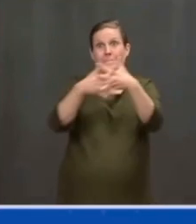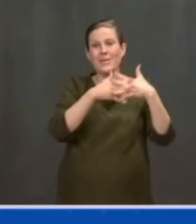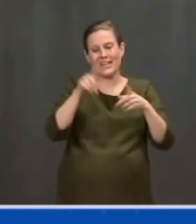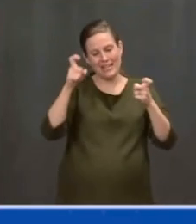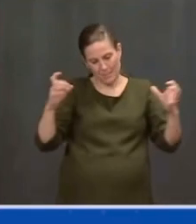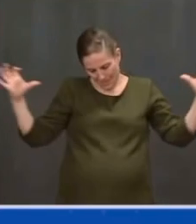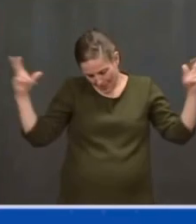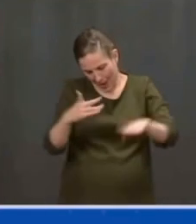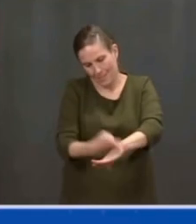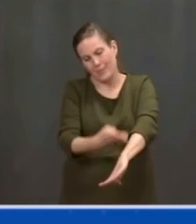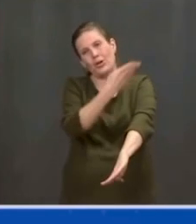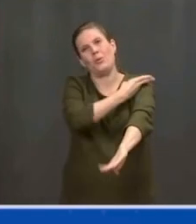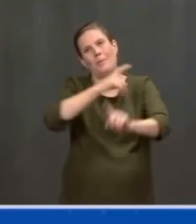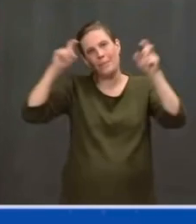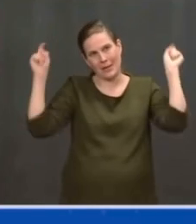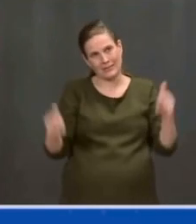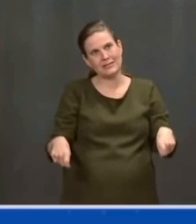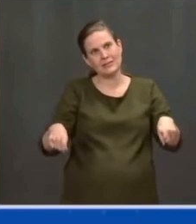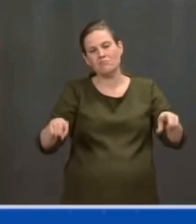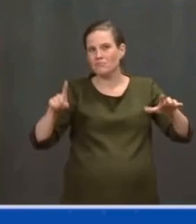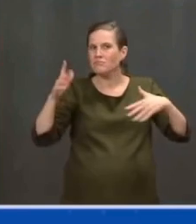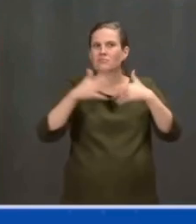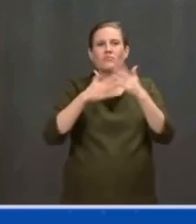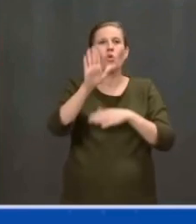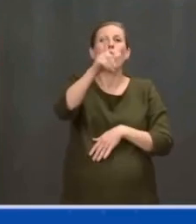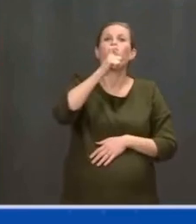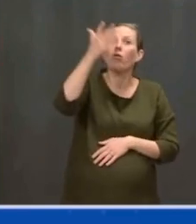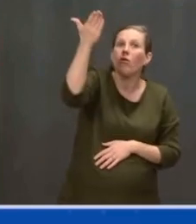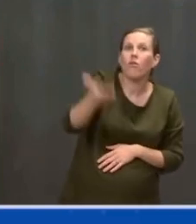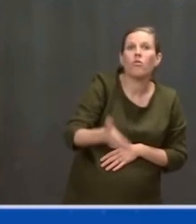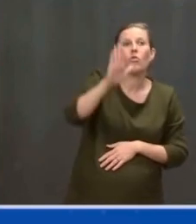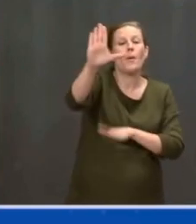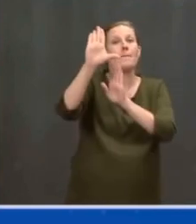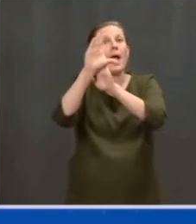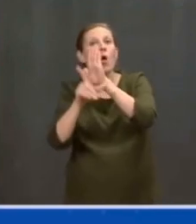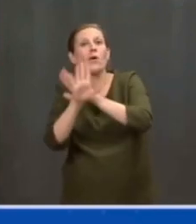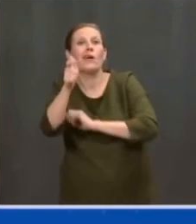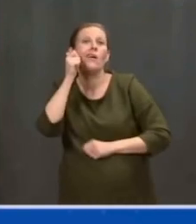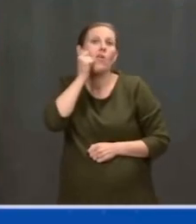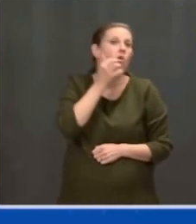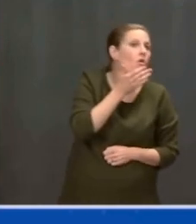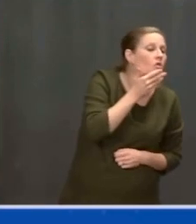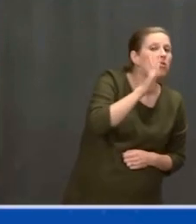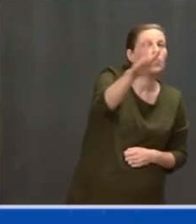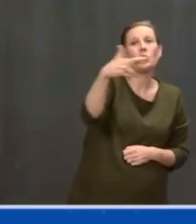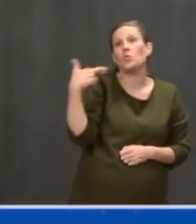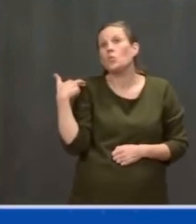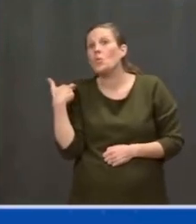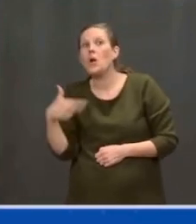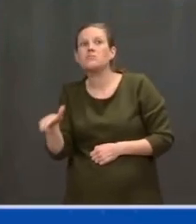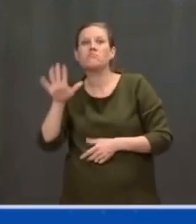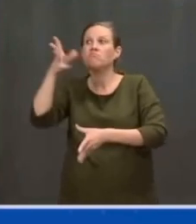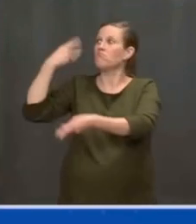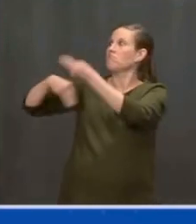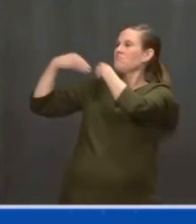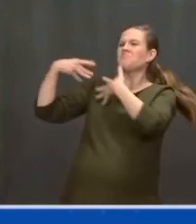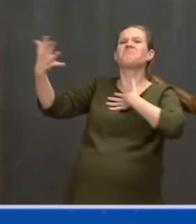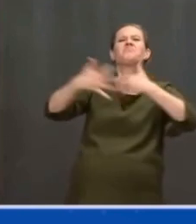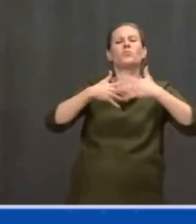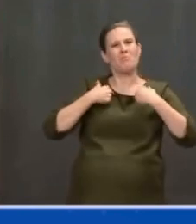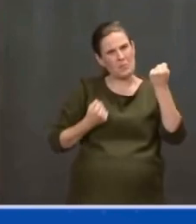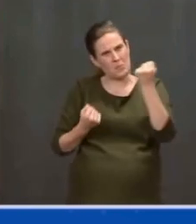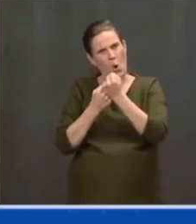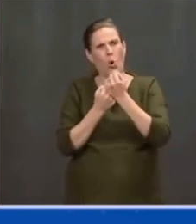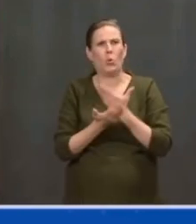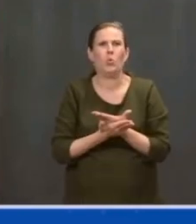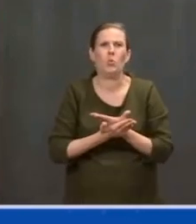Regardless of your background, your color, your religion — no matter. Everybody gets to come along. So today, I'm proposing